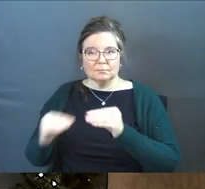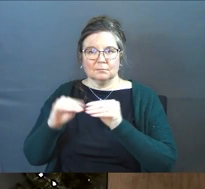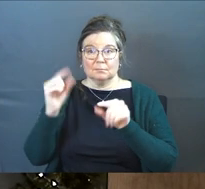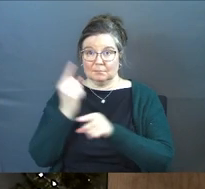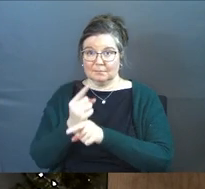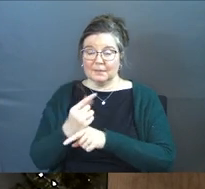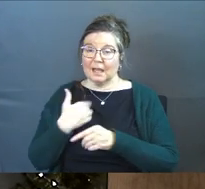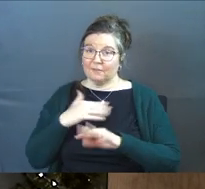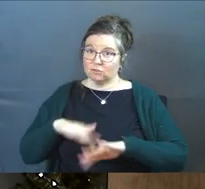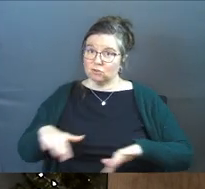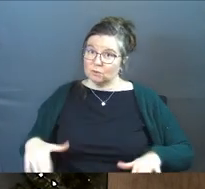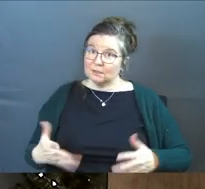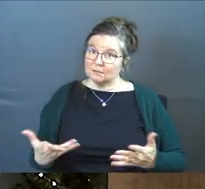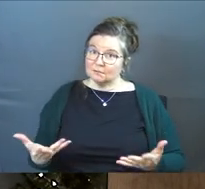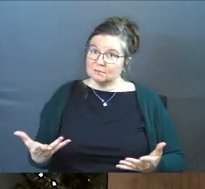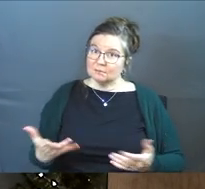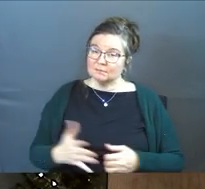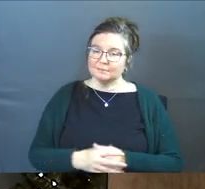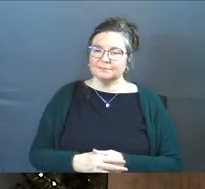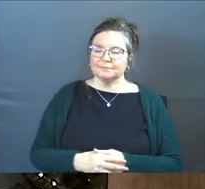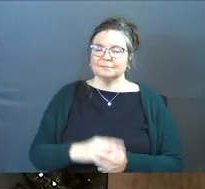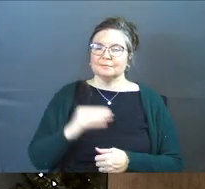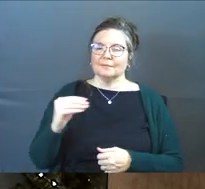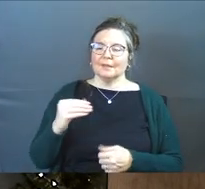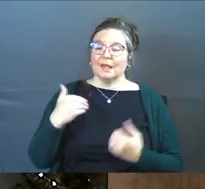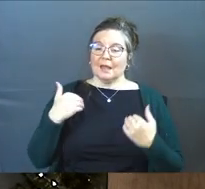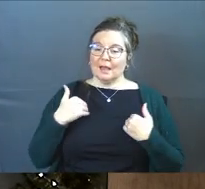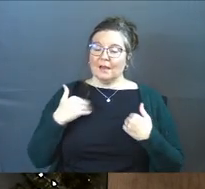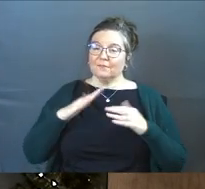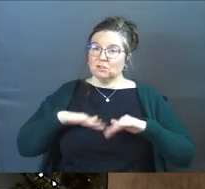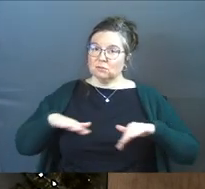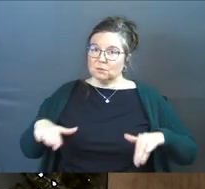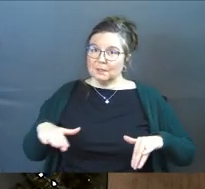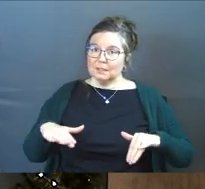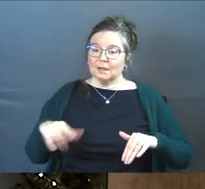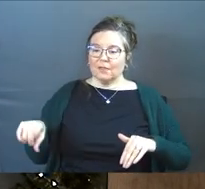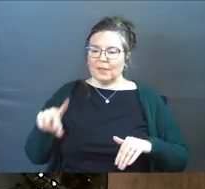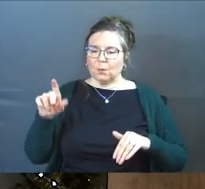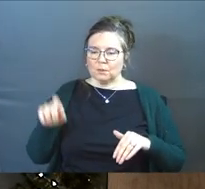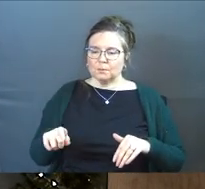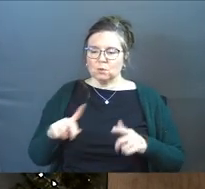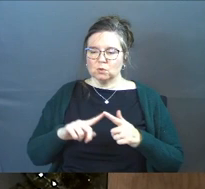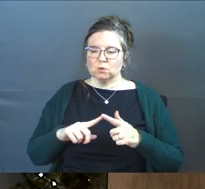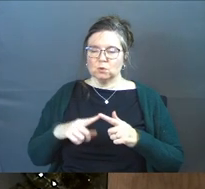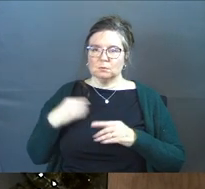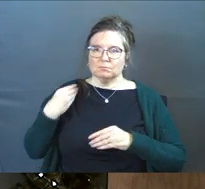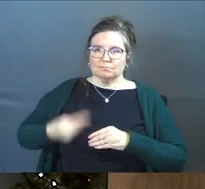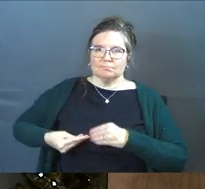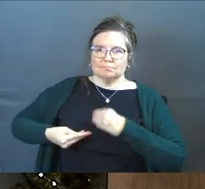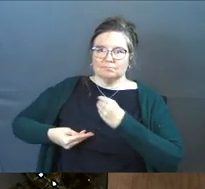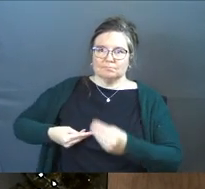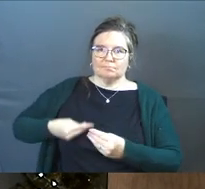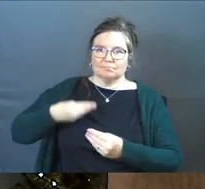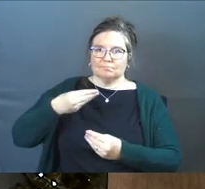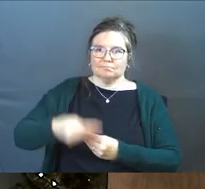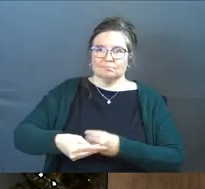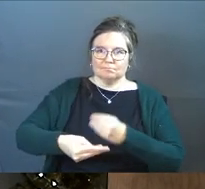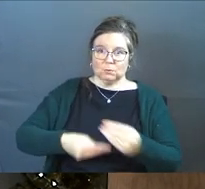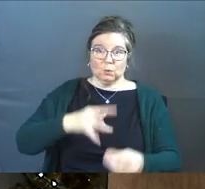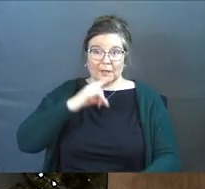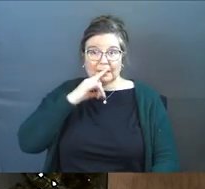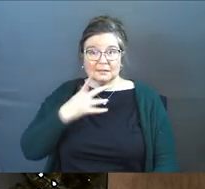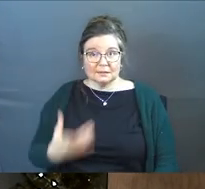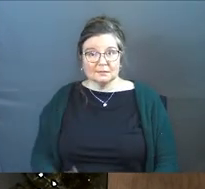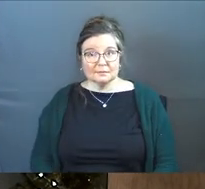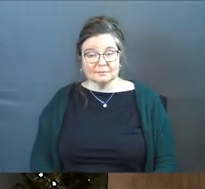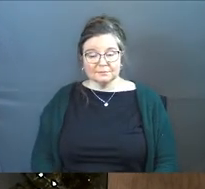They were supposed to have children. And having children, they were supposed to pass their image on to their